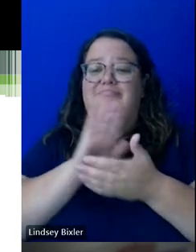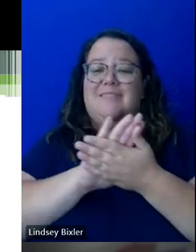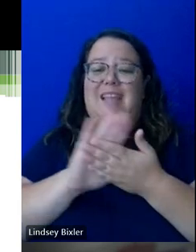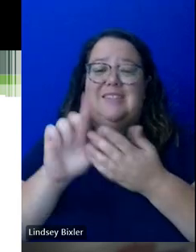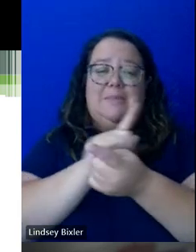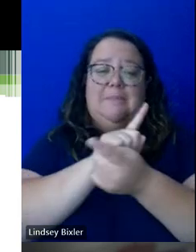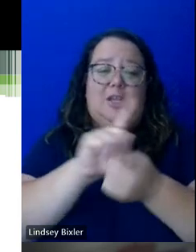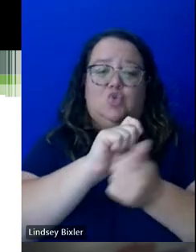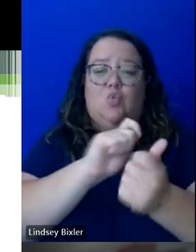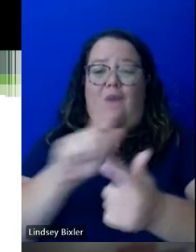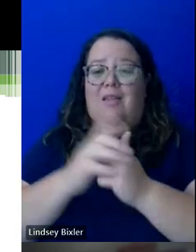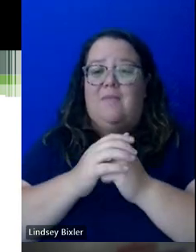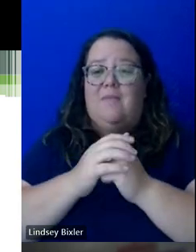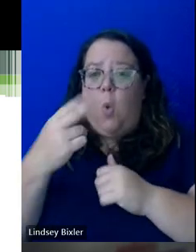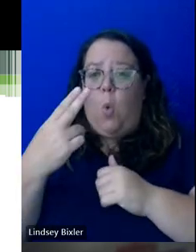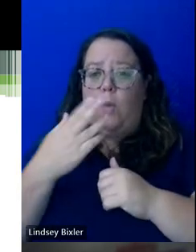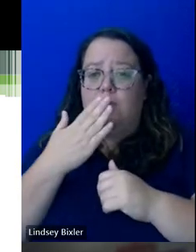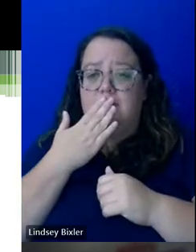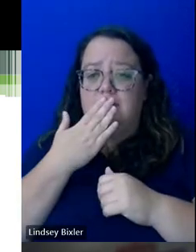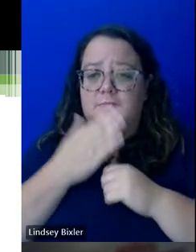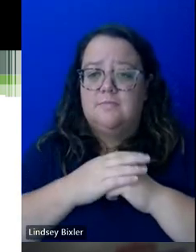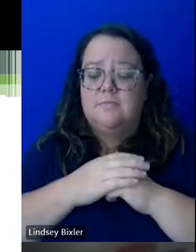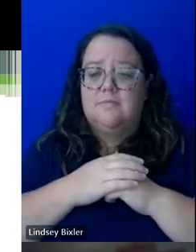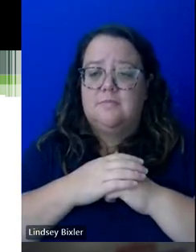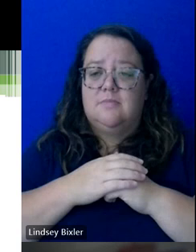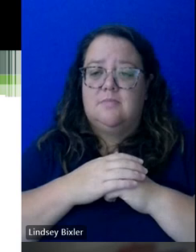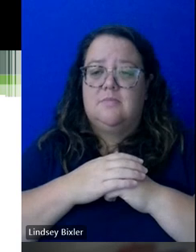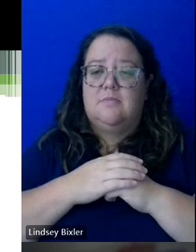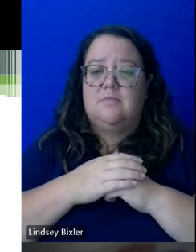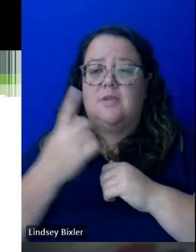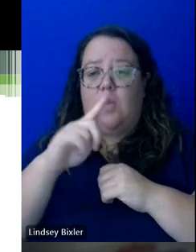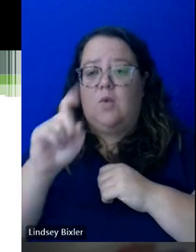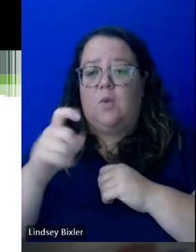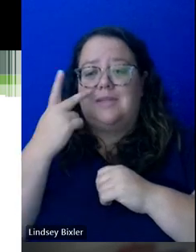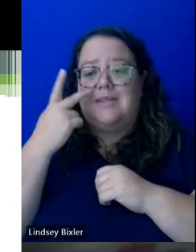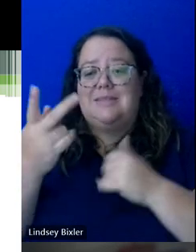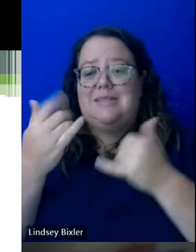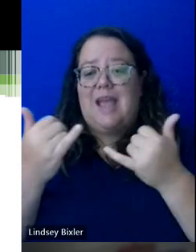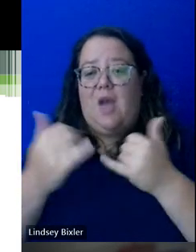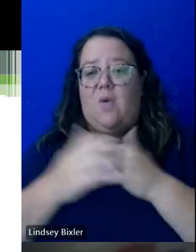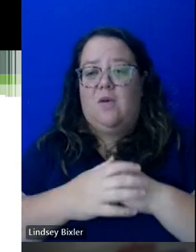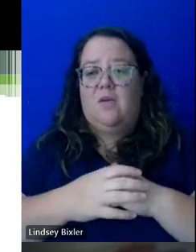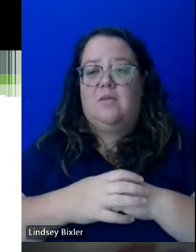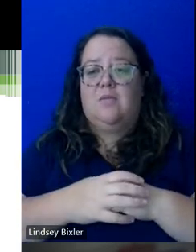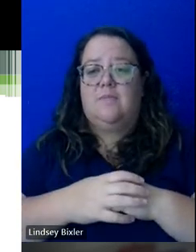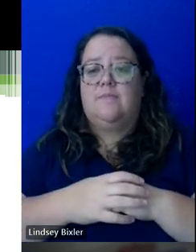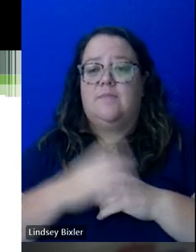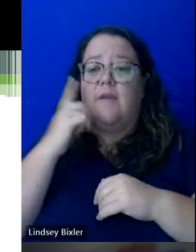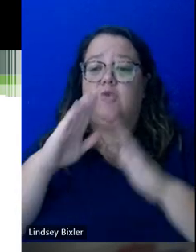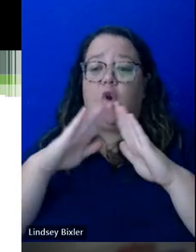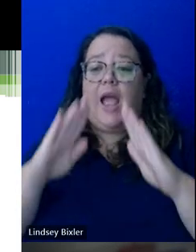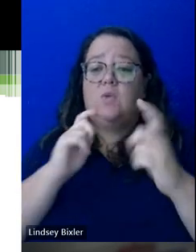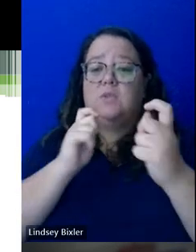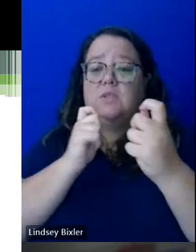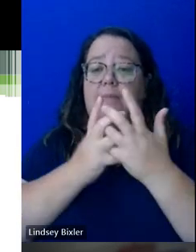you all. Oh, there is a question I see now for housing accommodations. Do